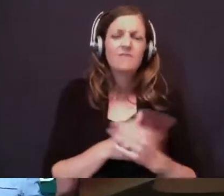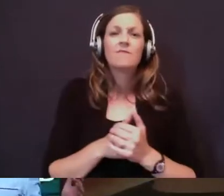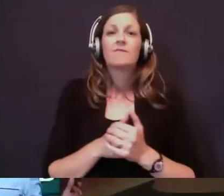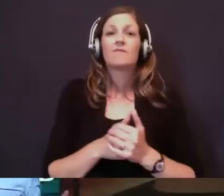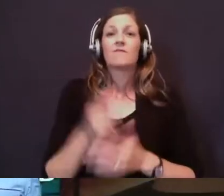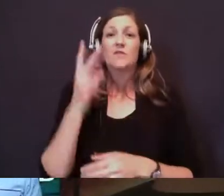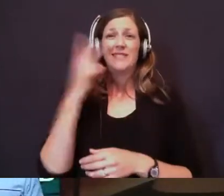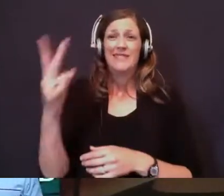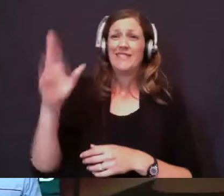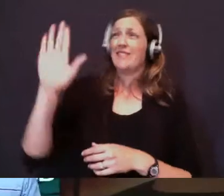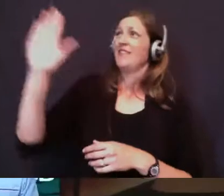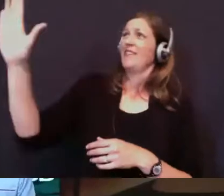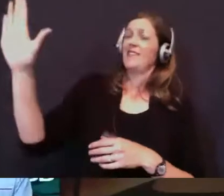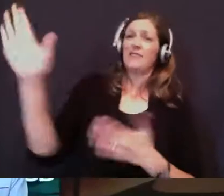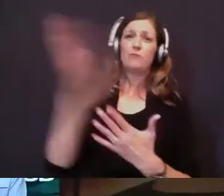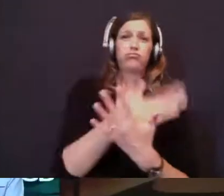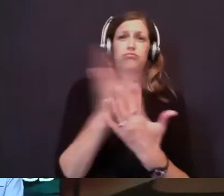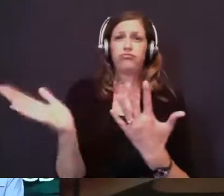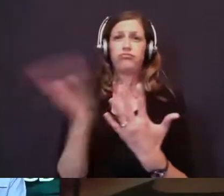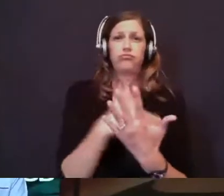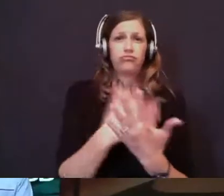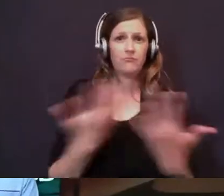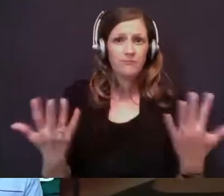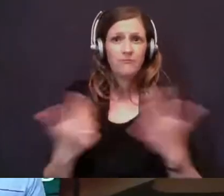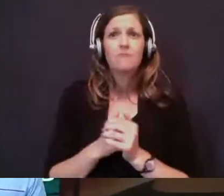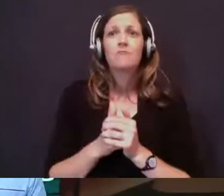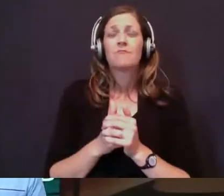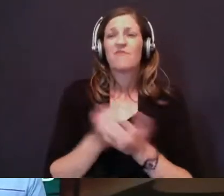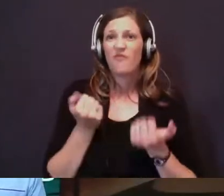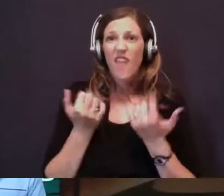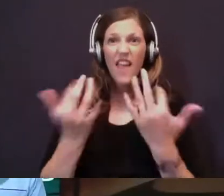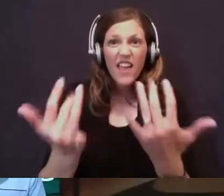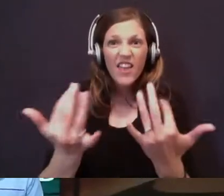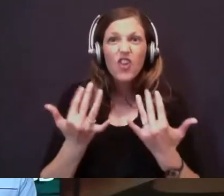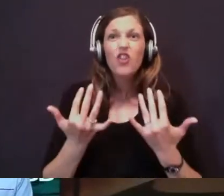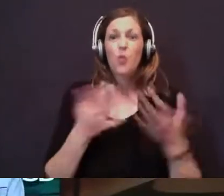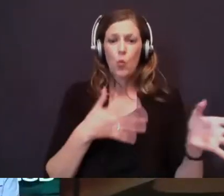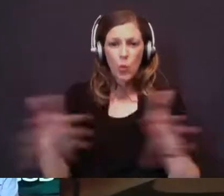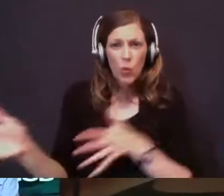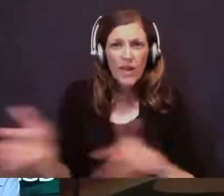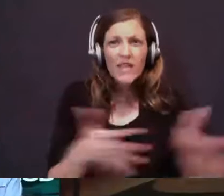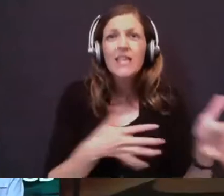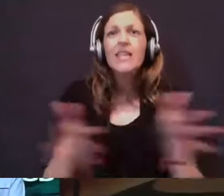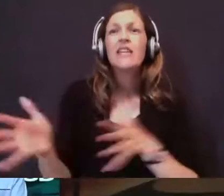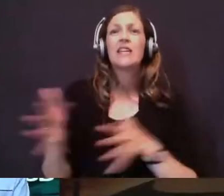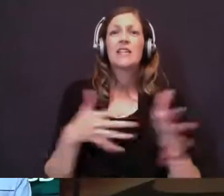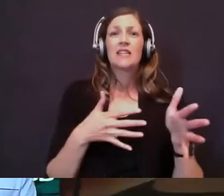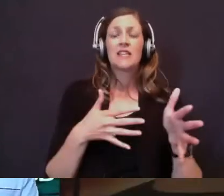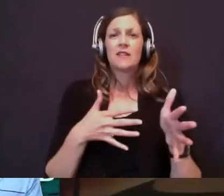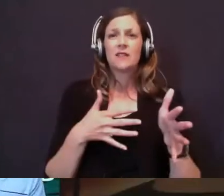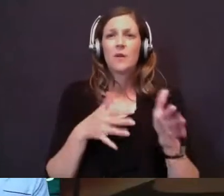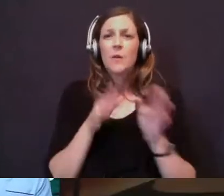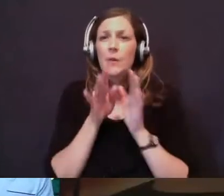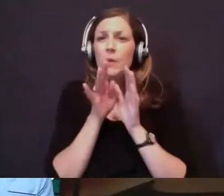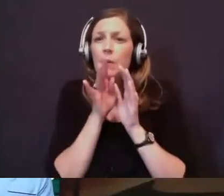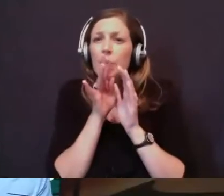expansiveness of our God. Fire, wind, a low whisper,